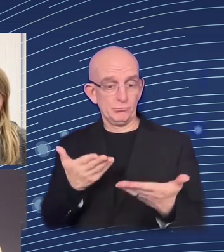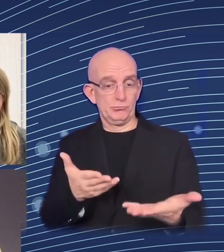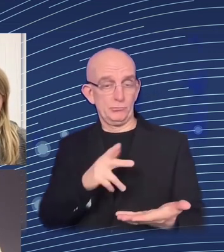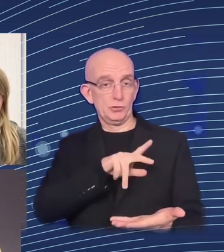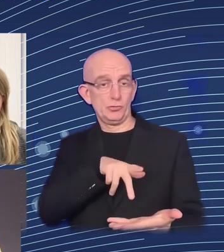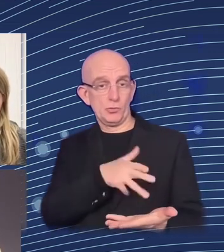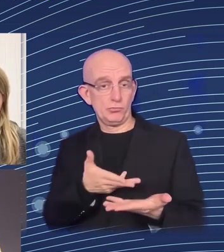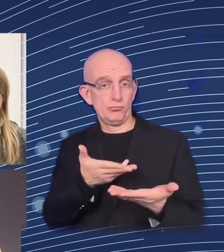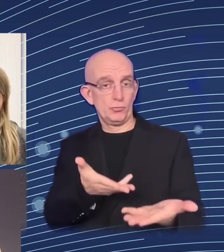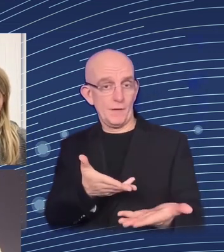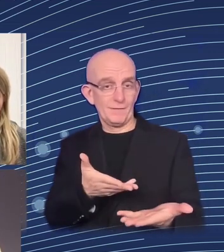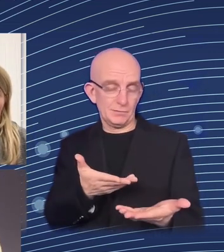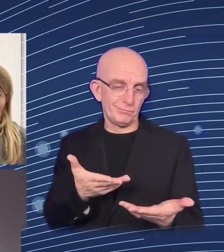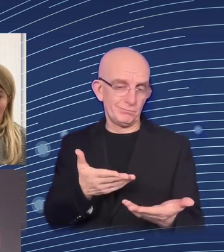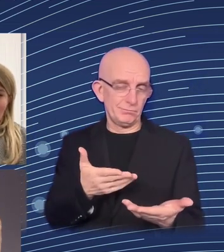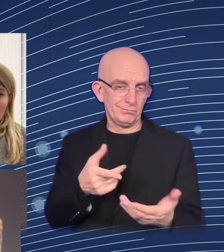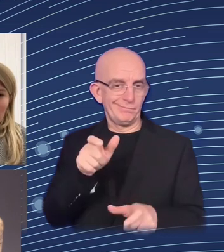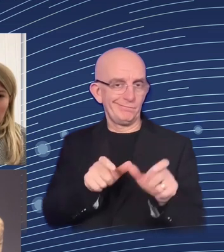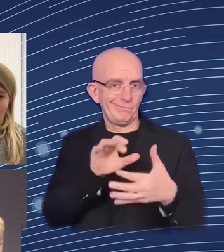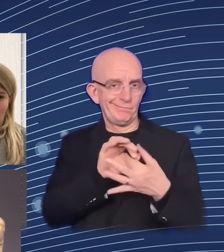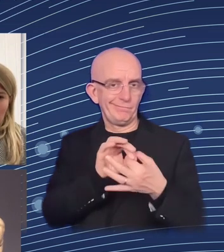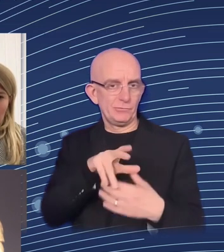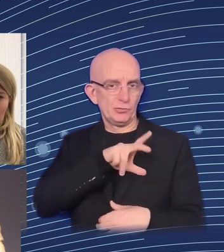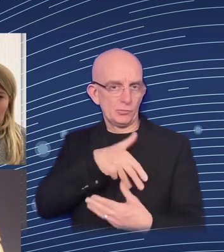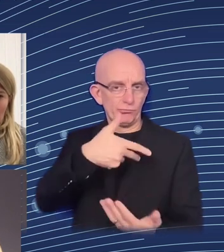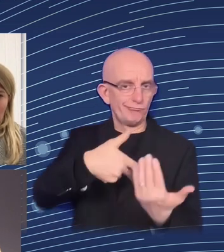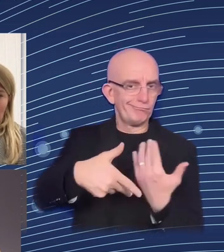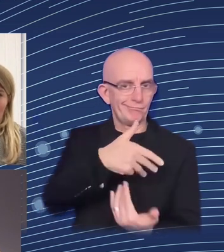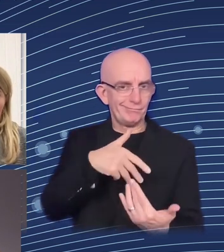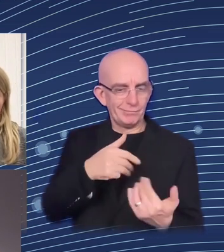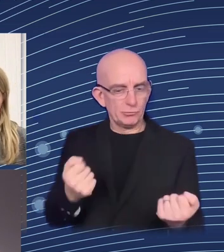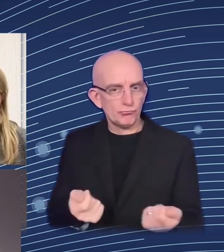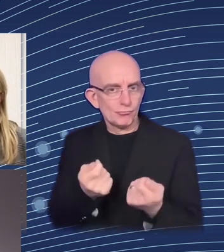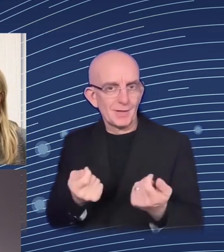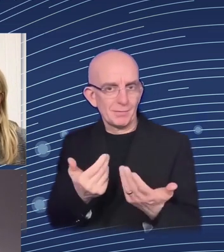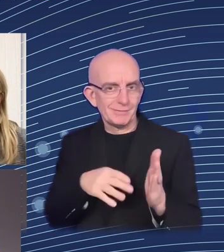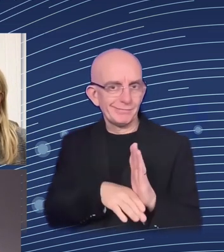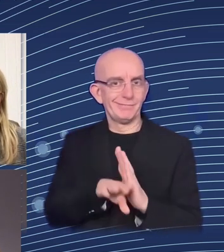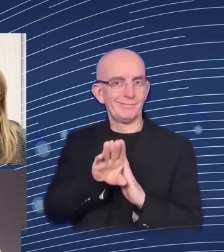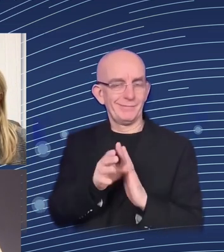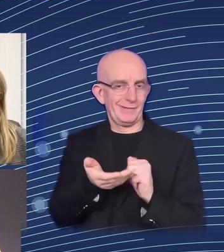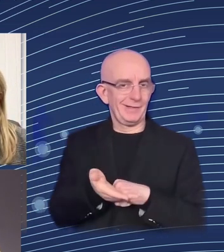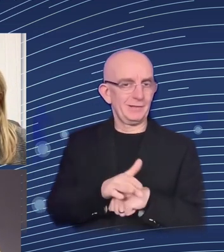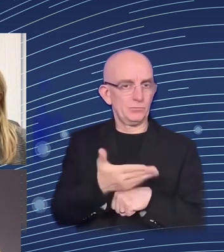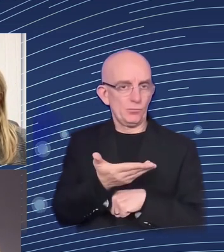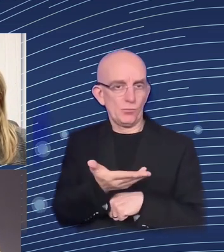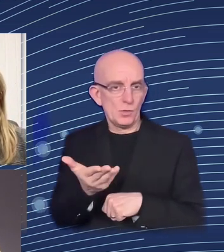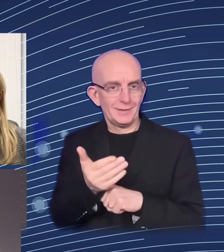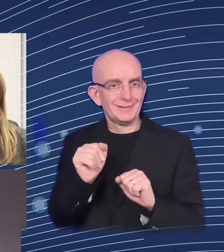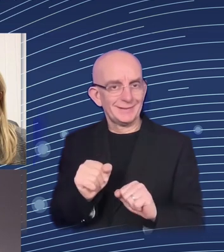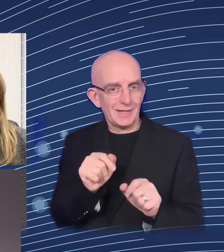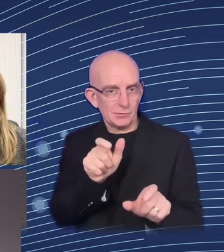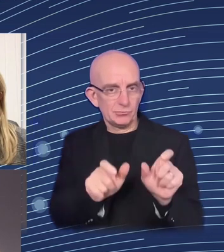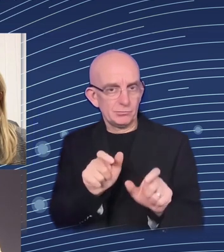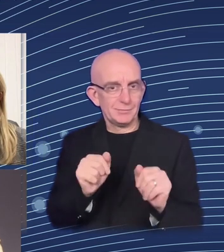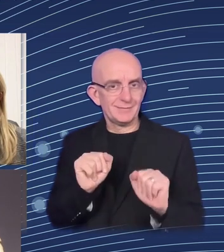receive the necessary quality support services thank you very much and thank you very much to all three of our speaker